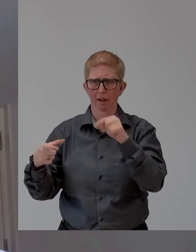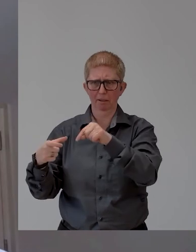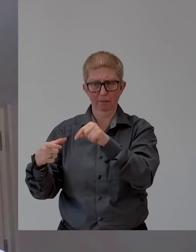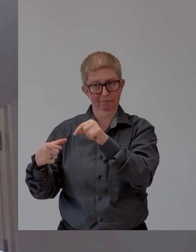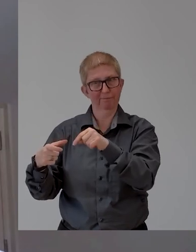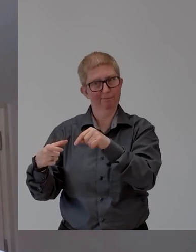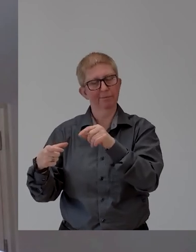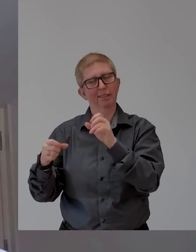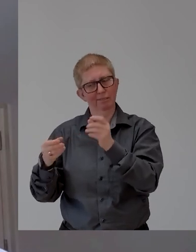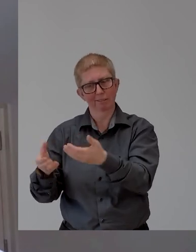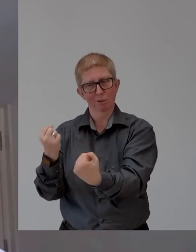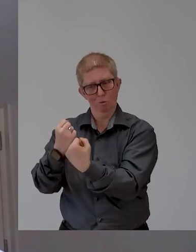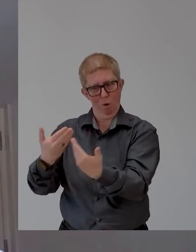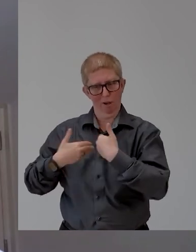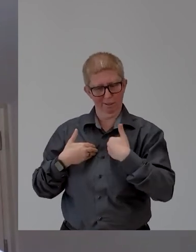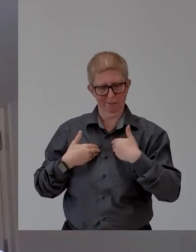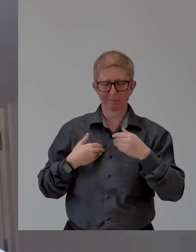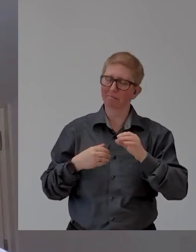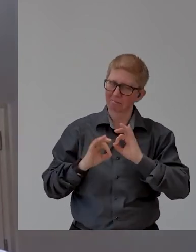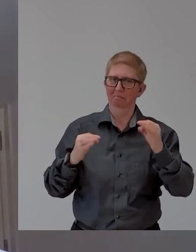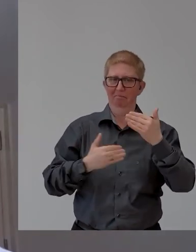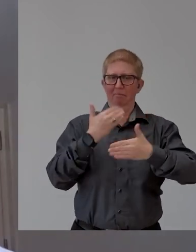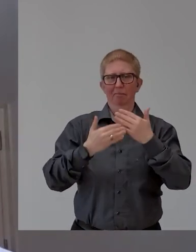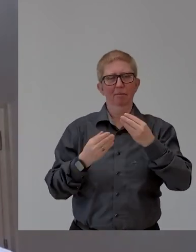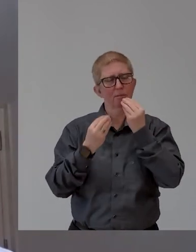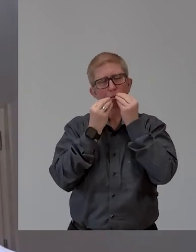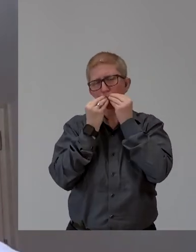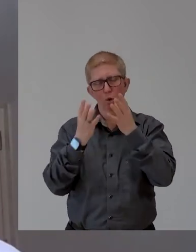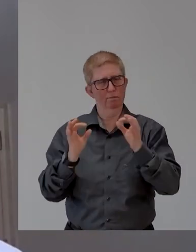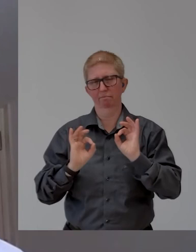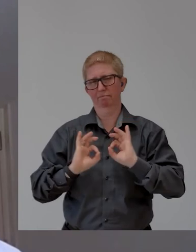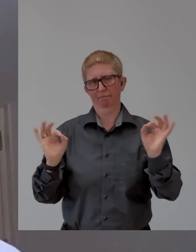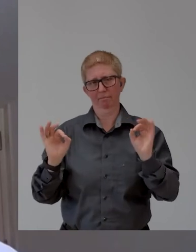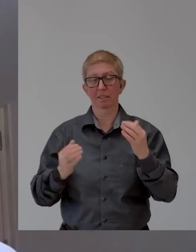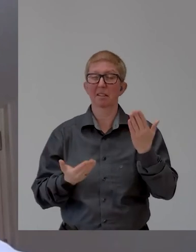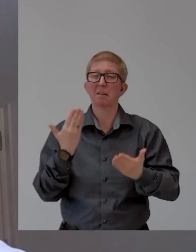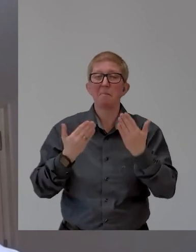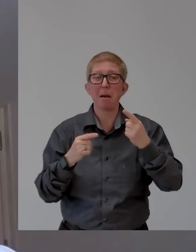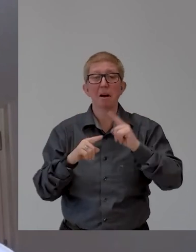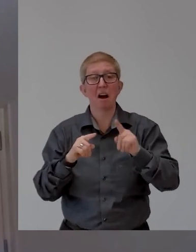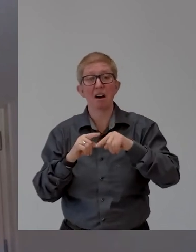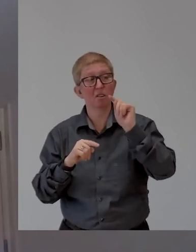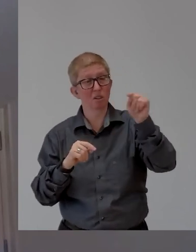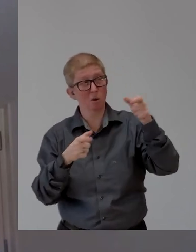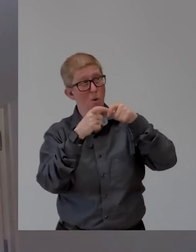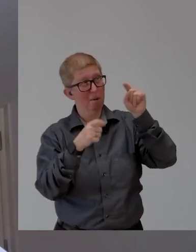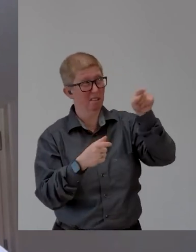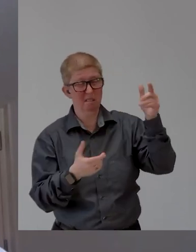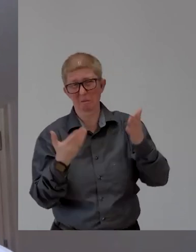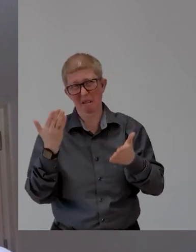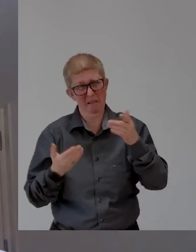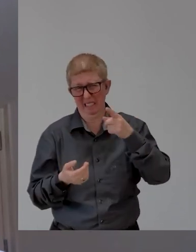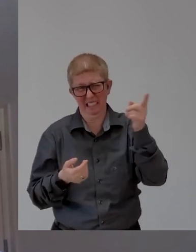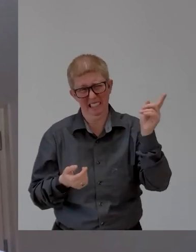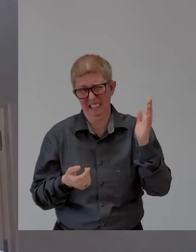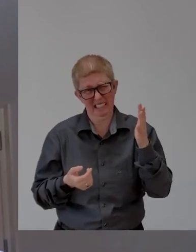for me, you know, I, I, I think that's the opportunity, you know, for other companies aren't, that aren't that way. Hey, you know, you need to get it.